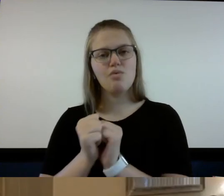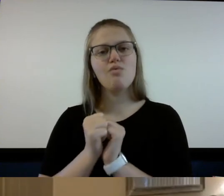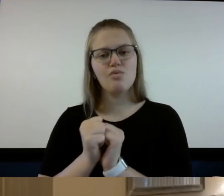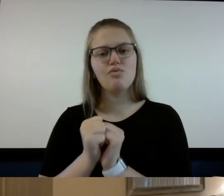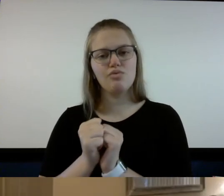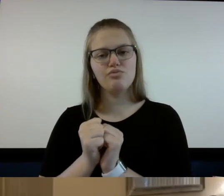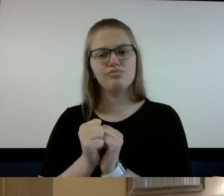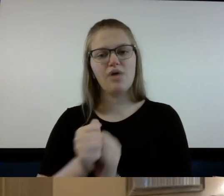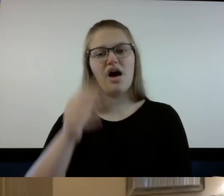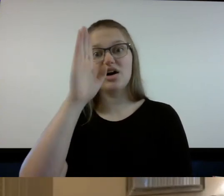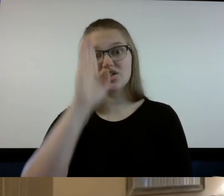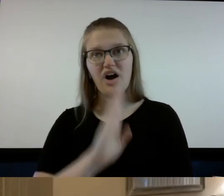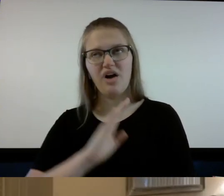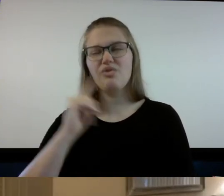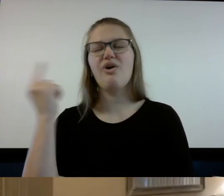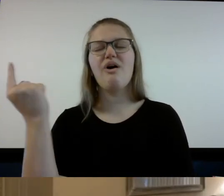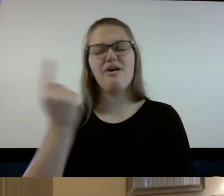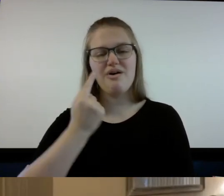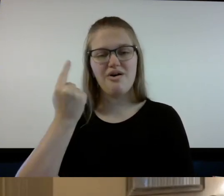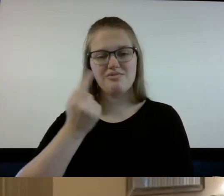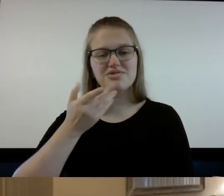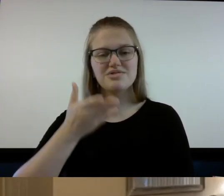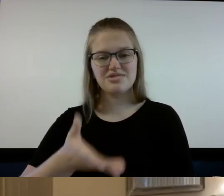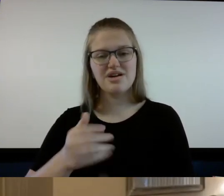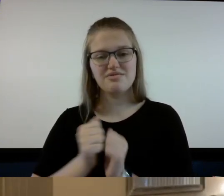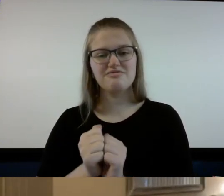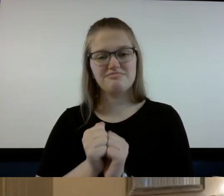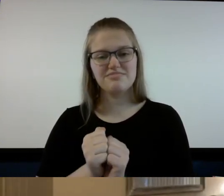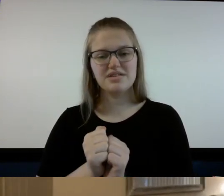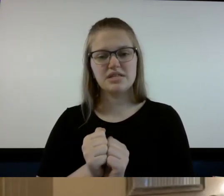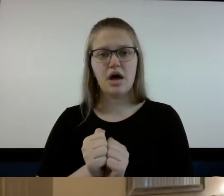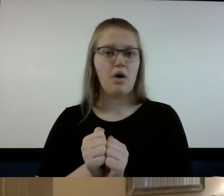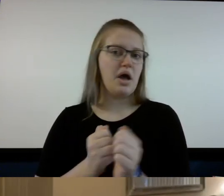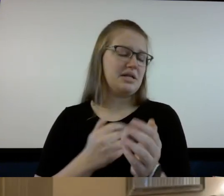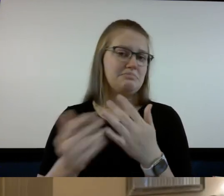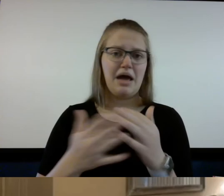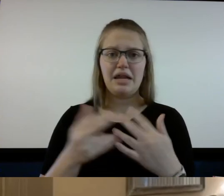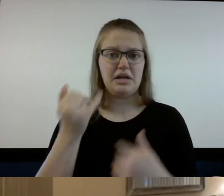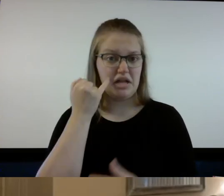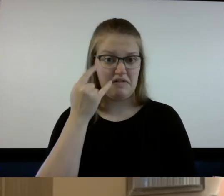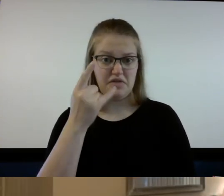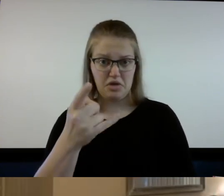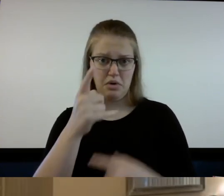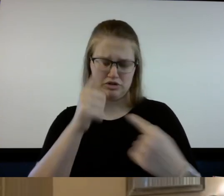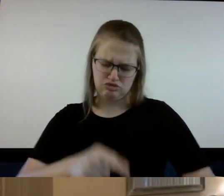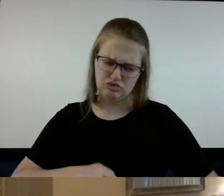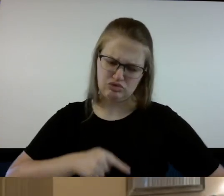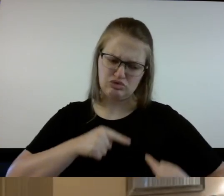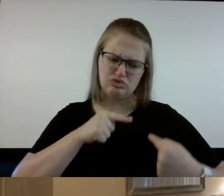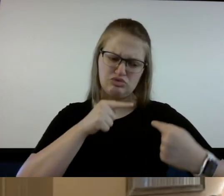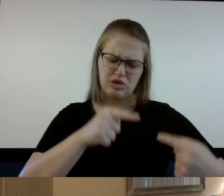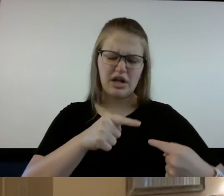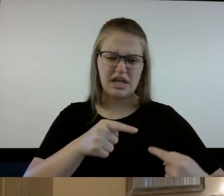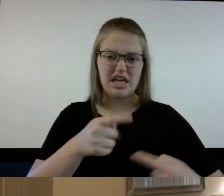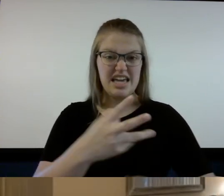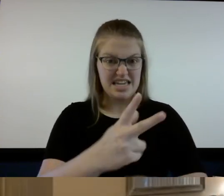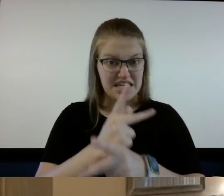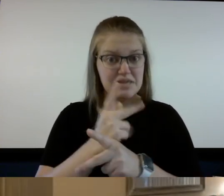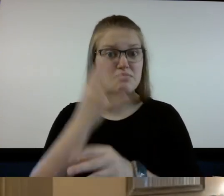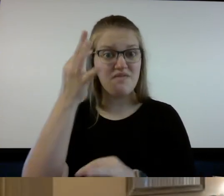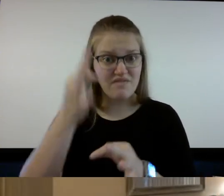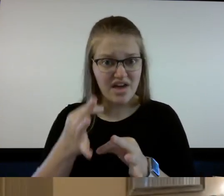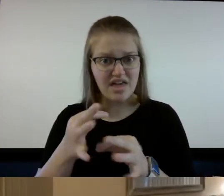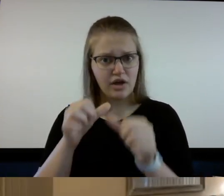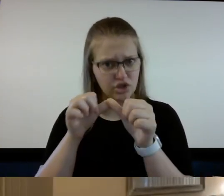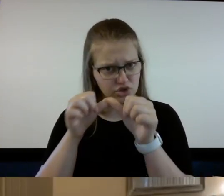God was always there for me so even if you battling the conditions keep your faith keep praying and